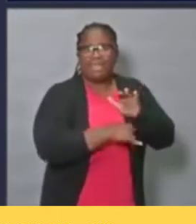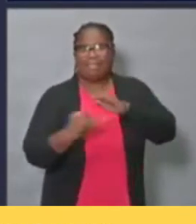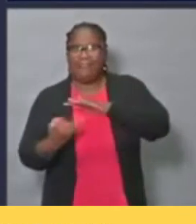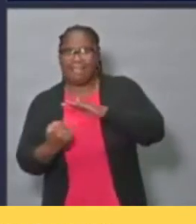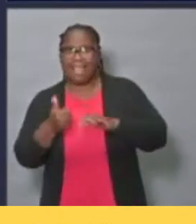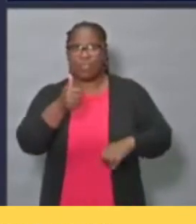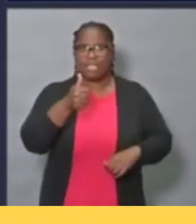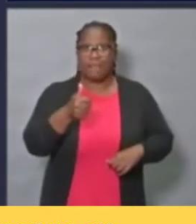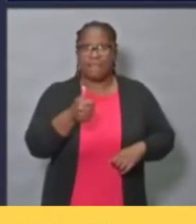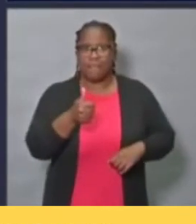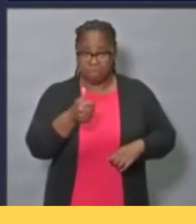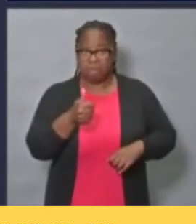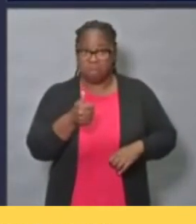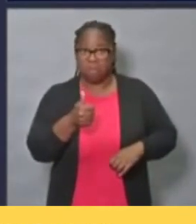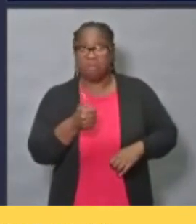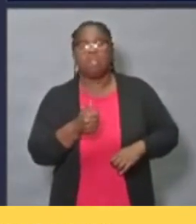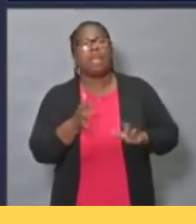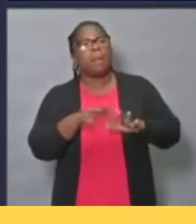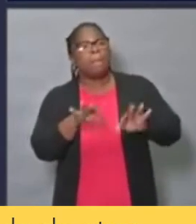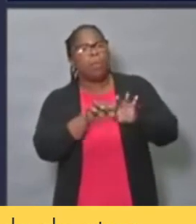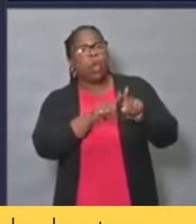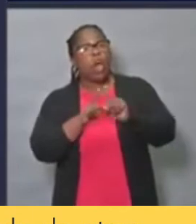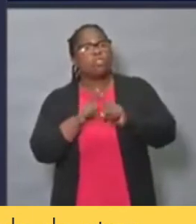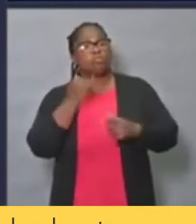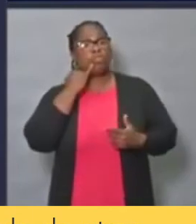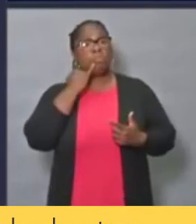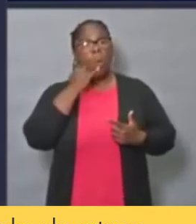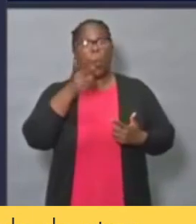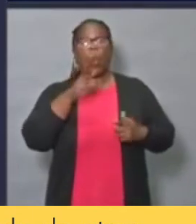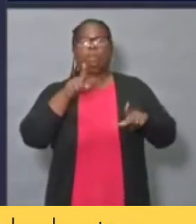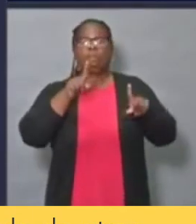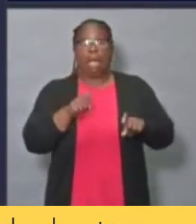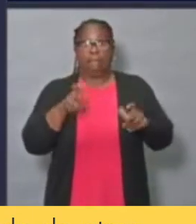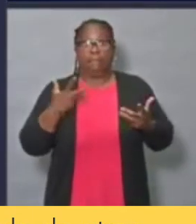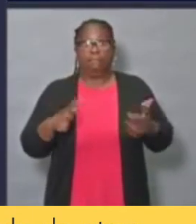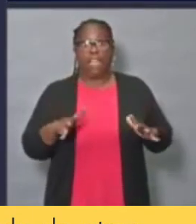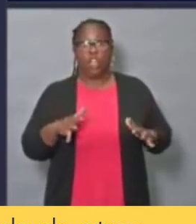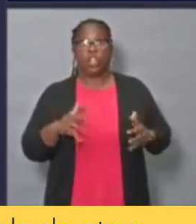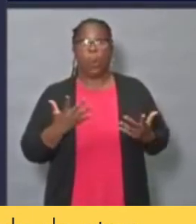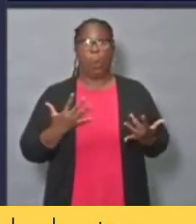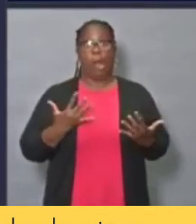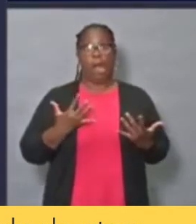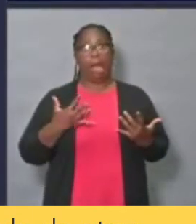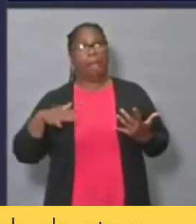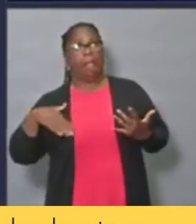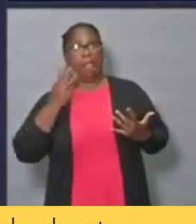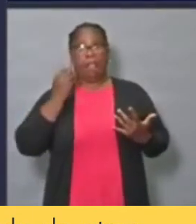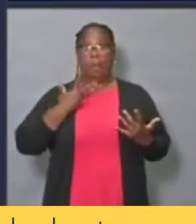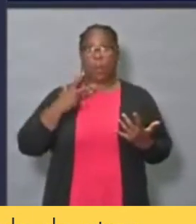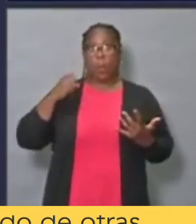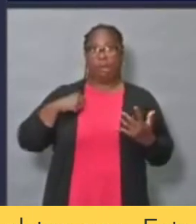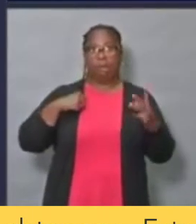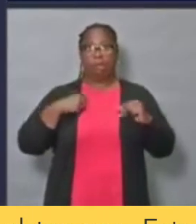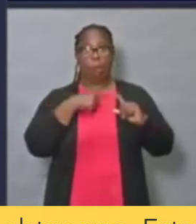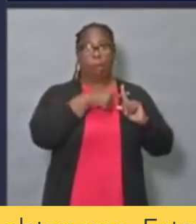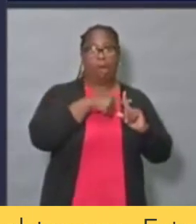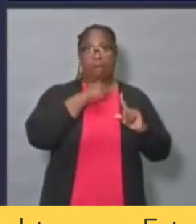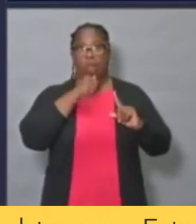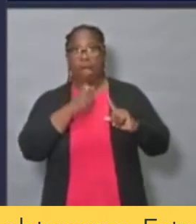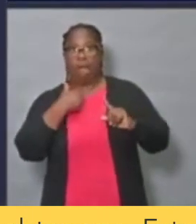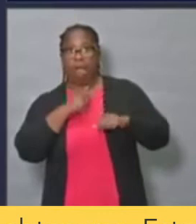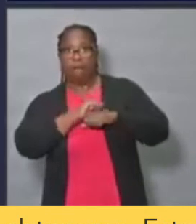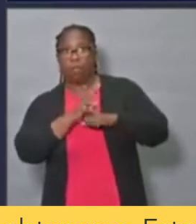waiting for your results, we do ask that you self-quarantine while you're waiting for your results and you stay away from other people.